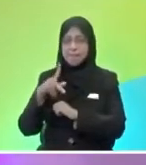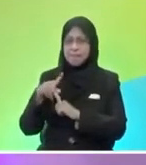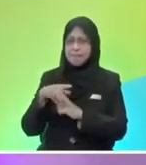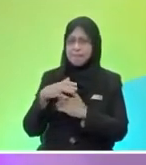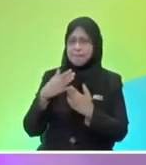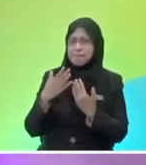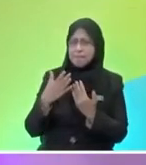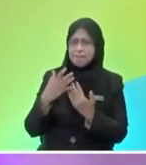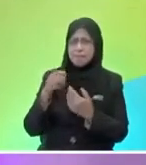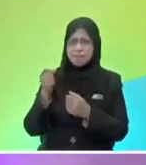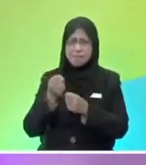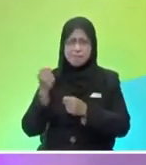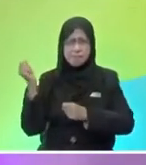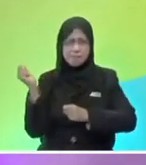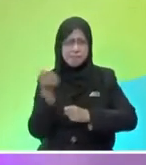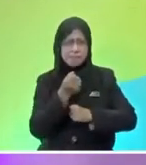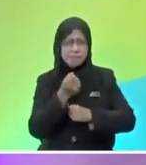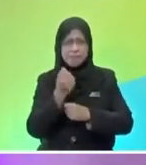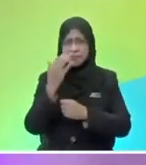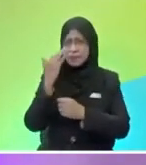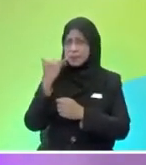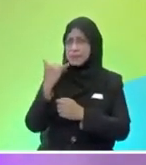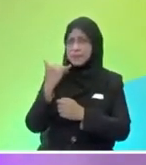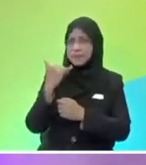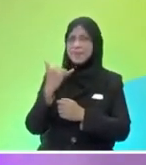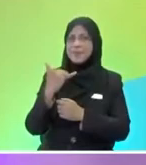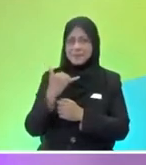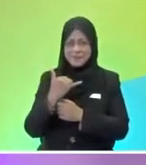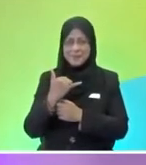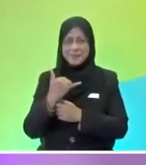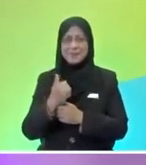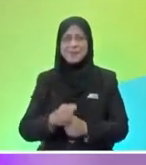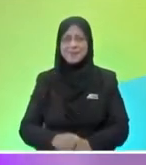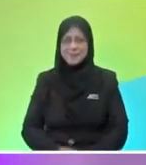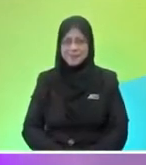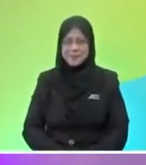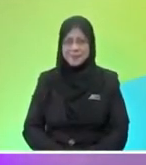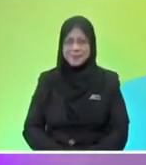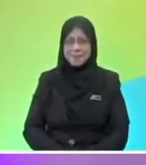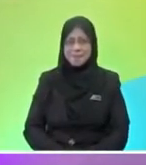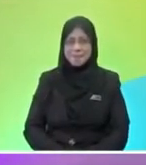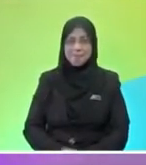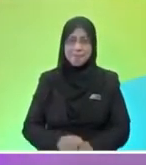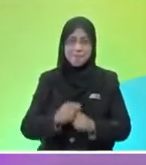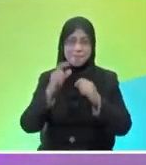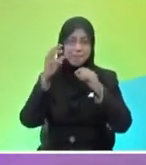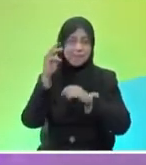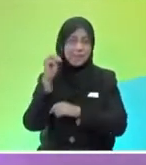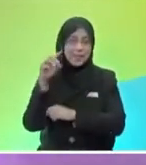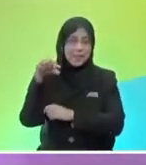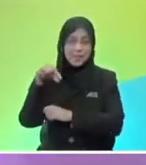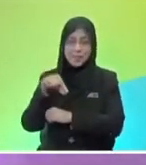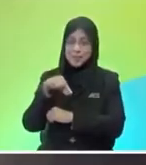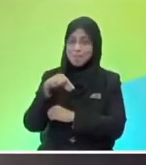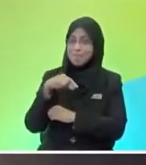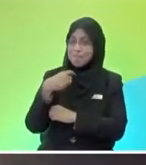i'm holding a badminton record here of course we have our teacher today to answer our questions which is mr q mr quack so